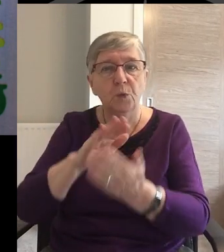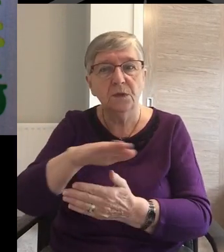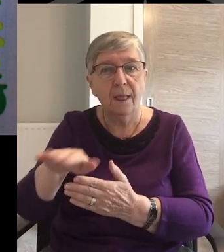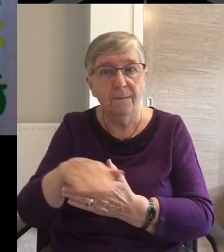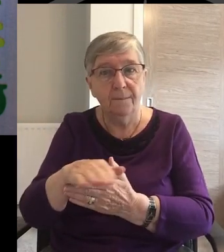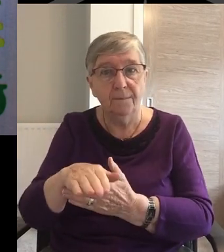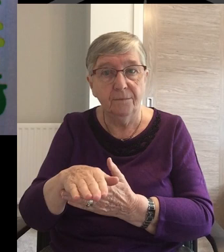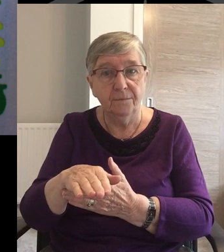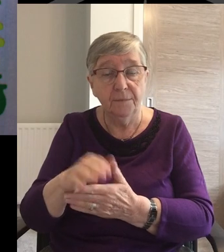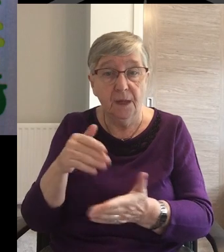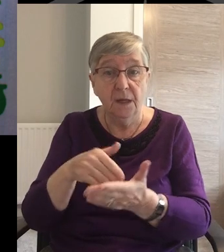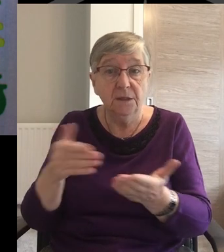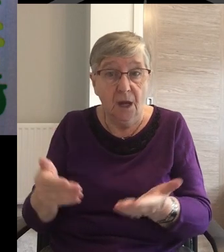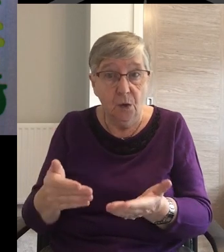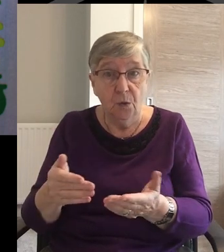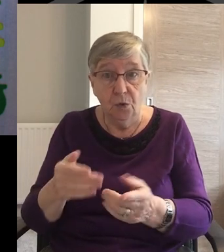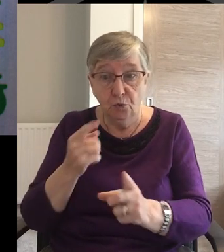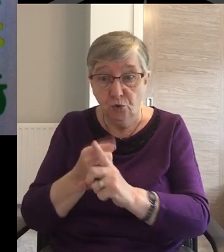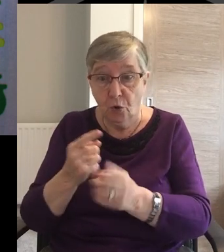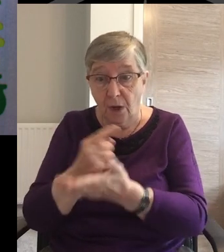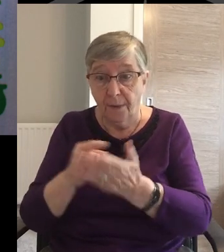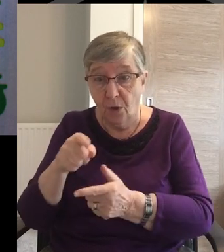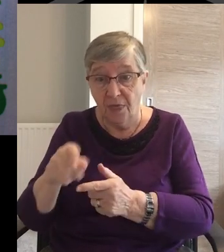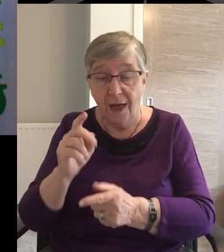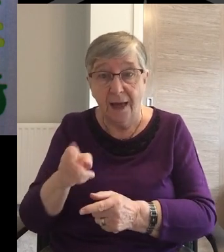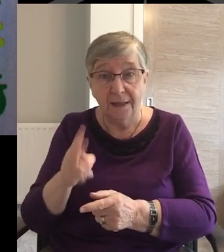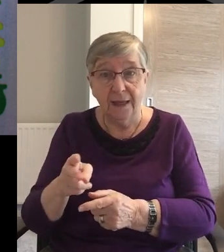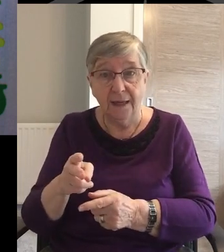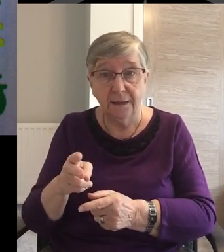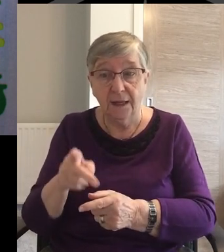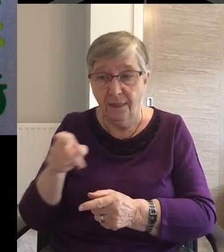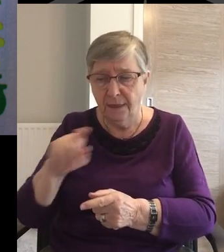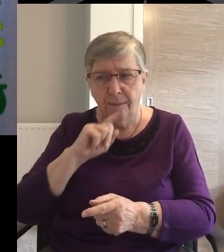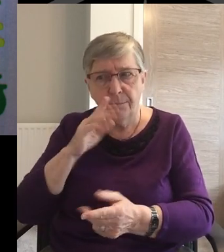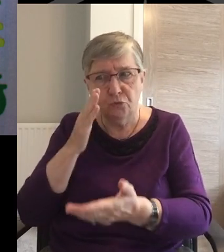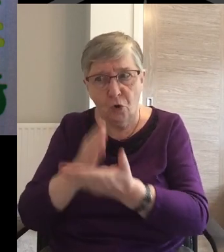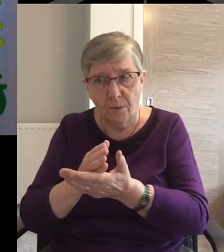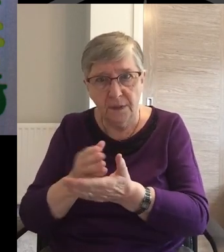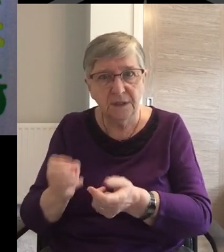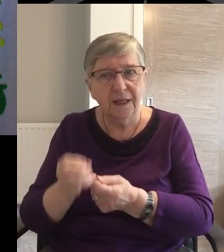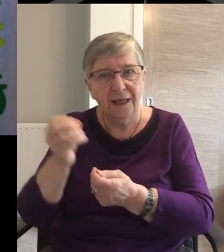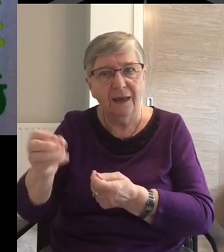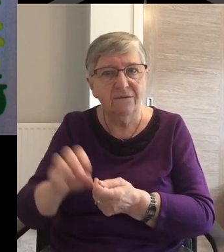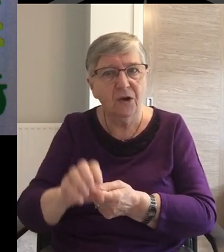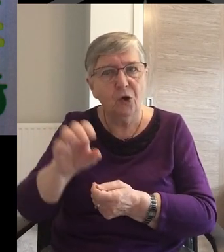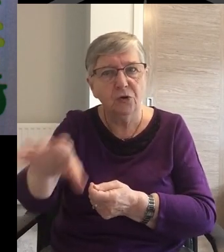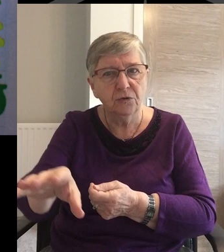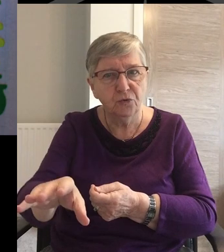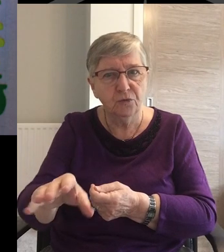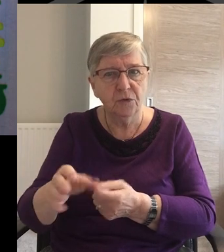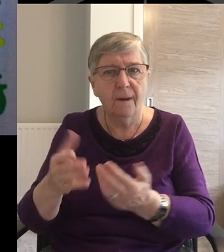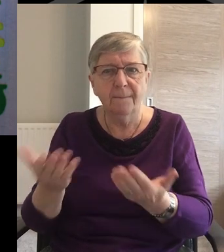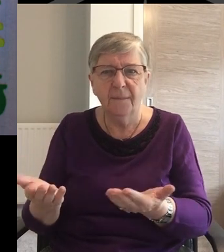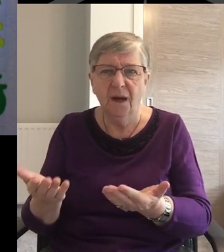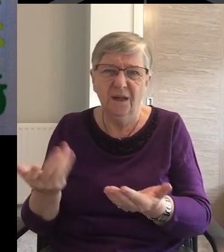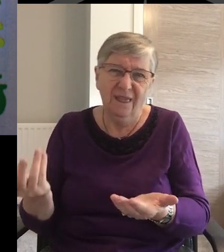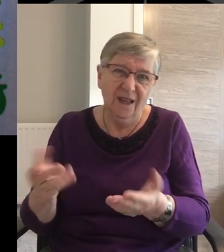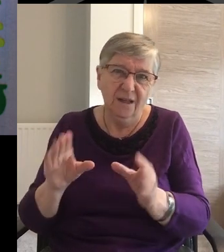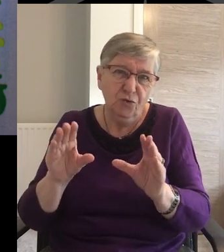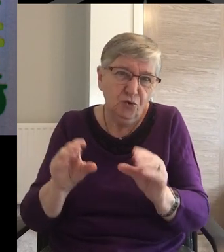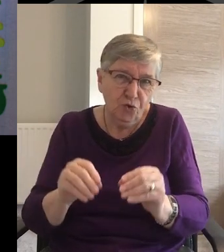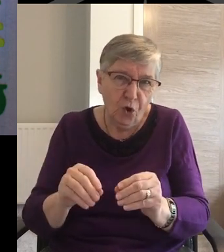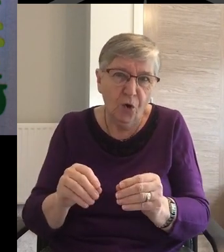this up They had promised to give a contribution To the church in Jerusalem But they'd stalled Either the